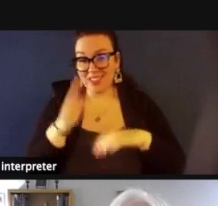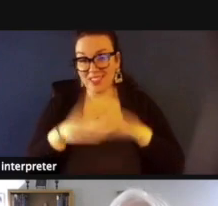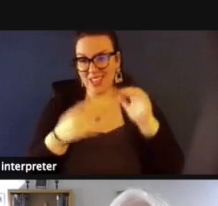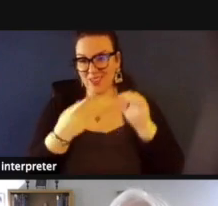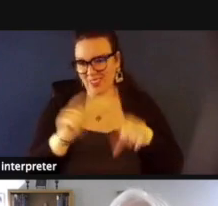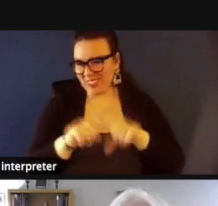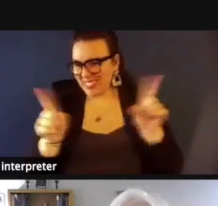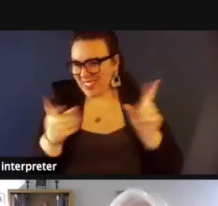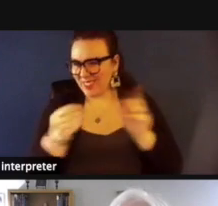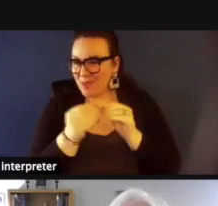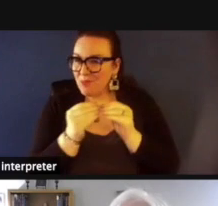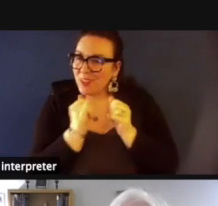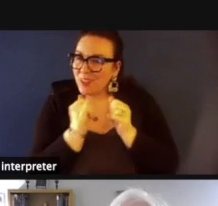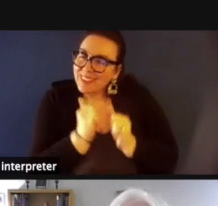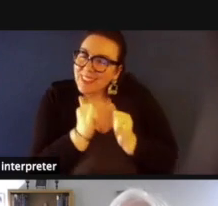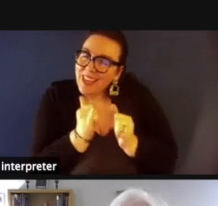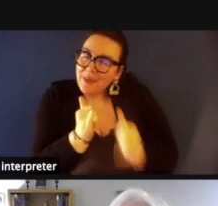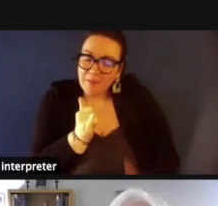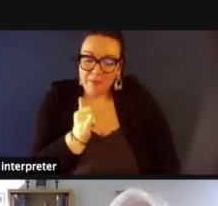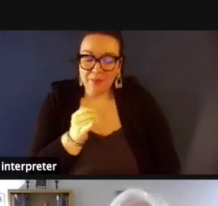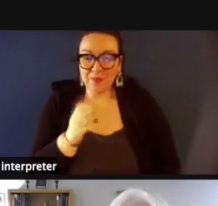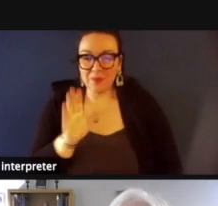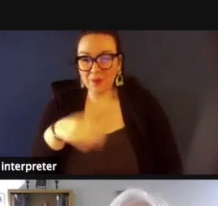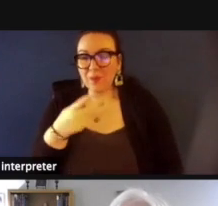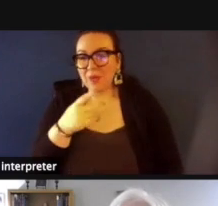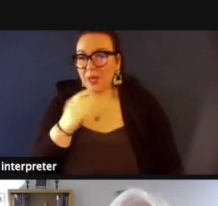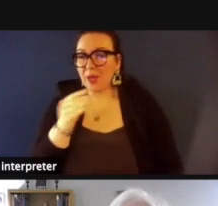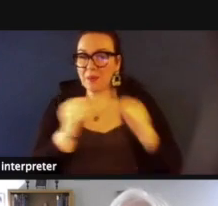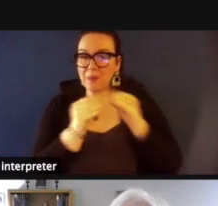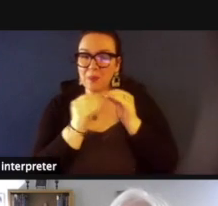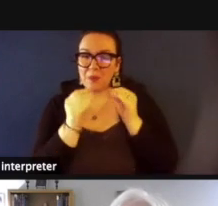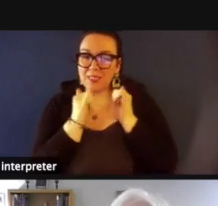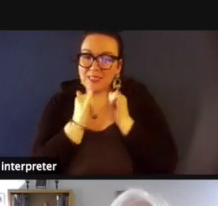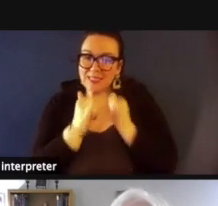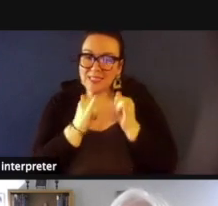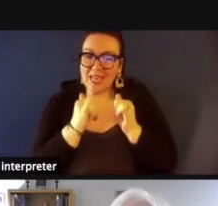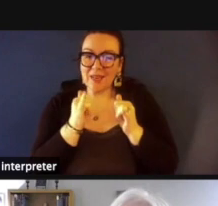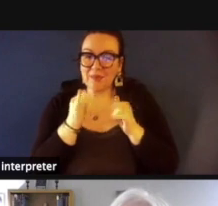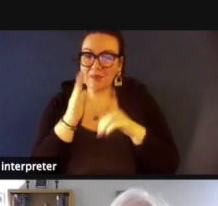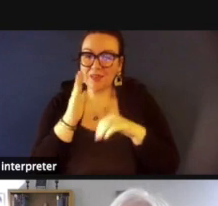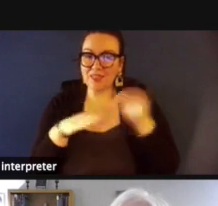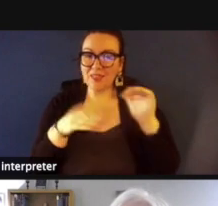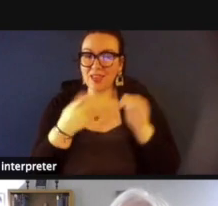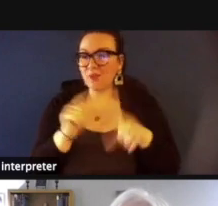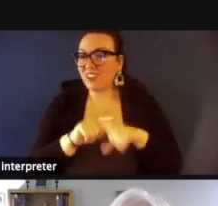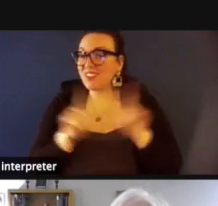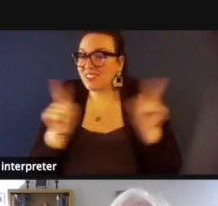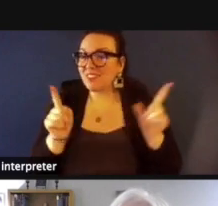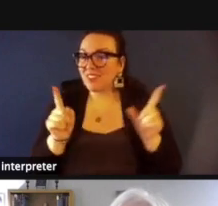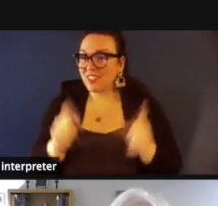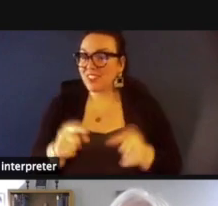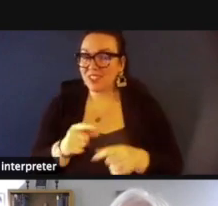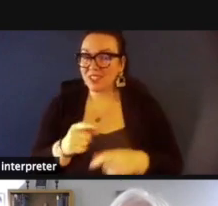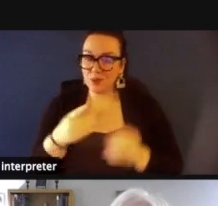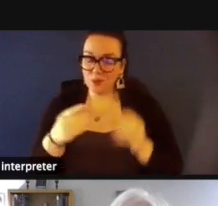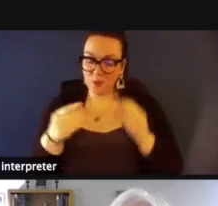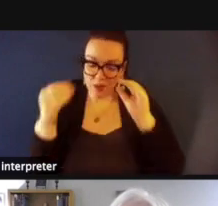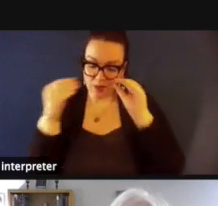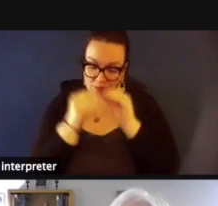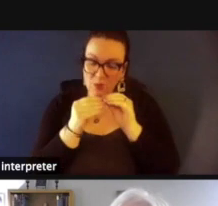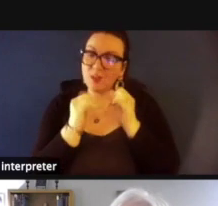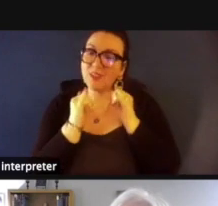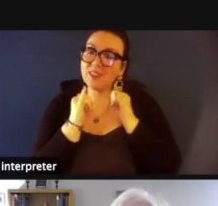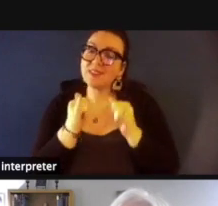we are more alike my friends than we are unalike we are more alike my